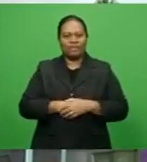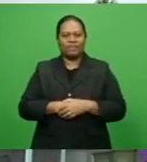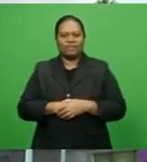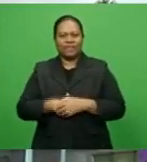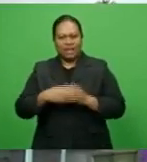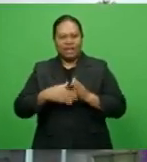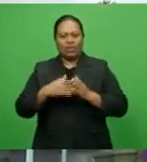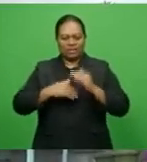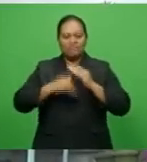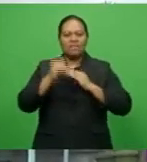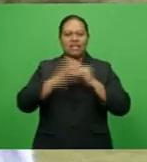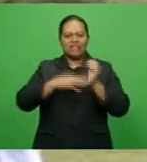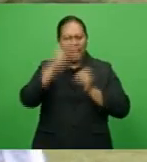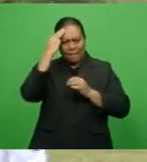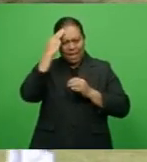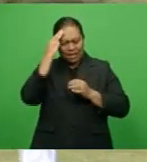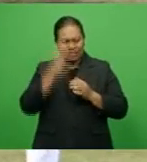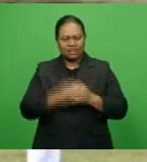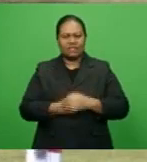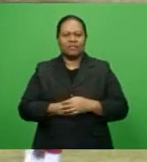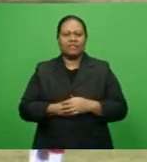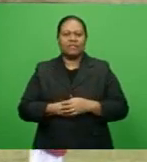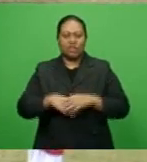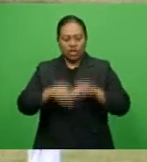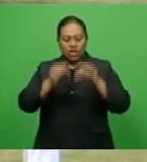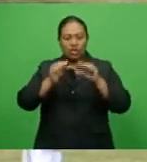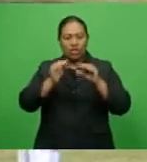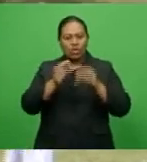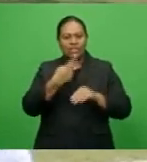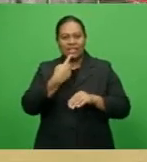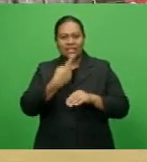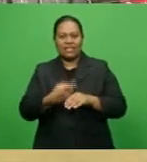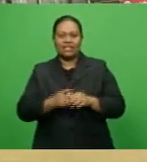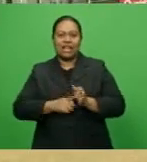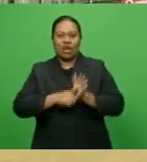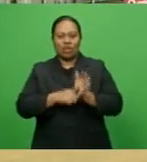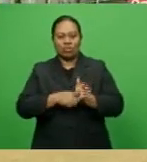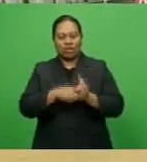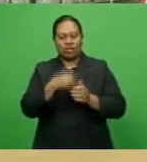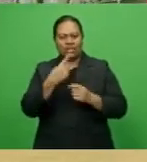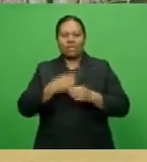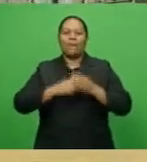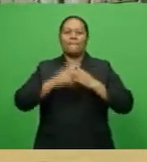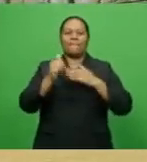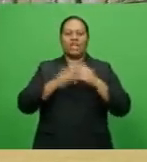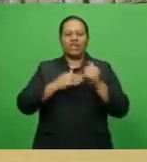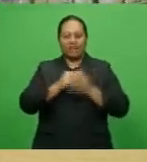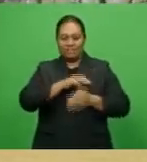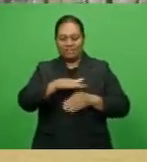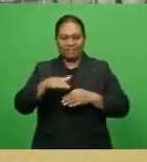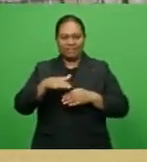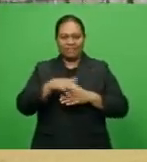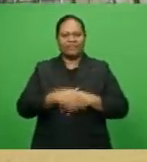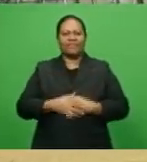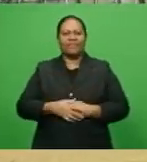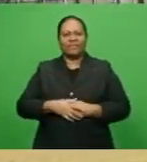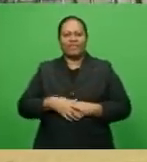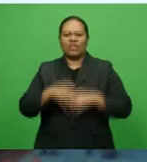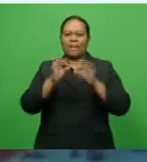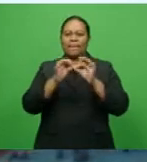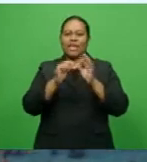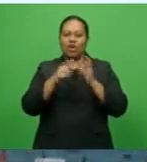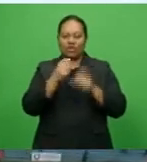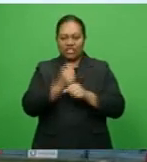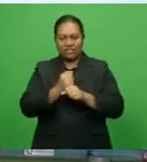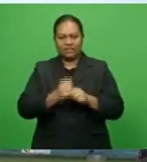build momentum from one game to the other. Laotoka coach Ravinesh Kumar will use this loss as a build-up towards the Punjas battle of the Giants next month.